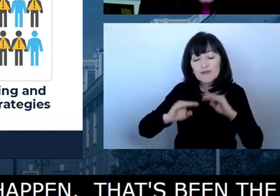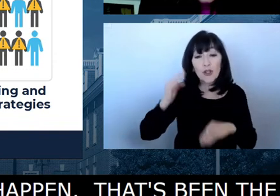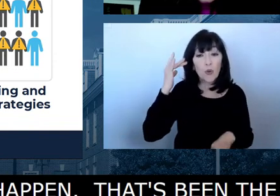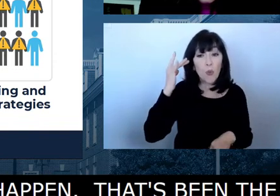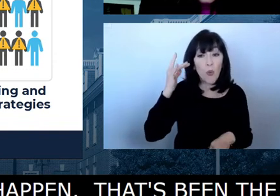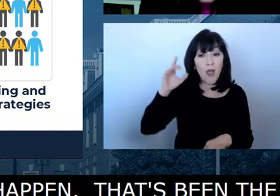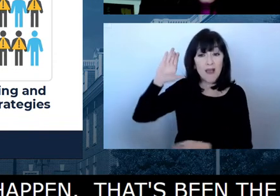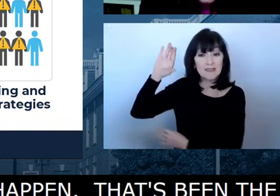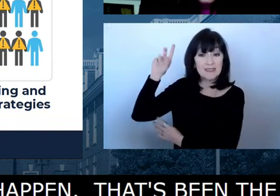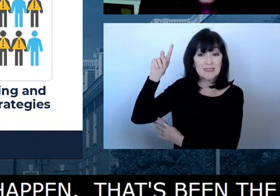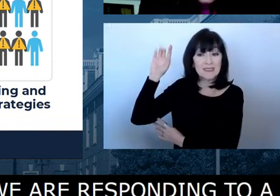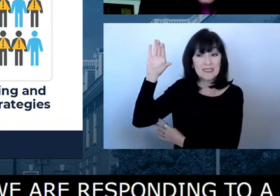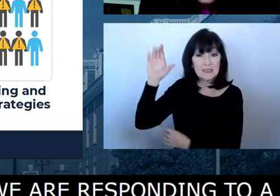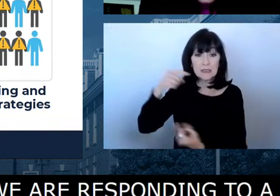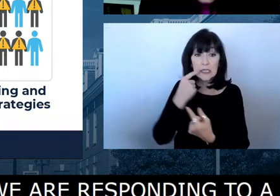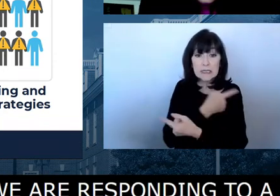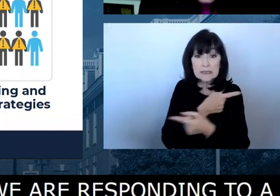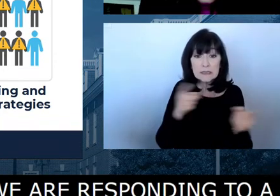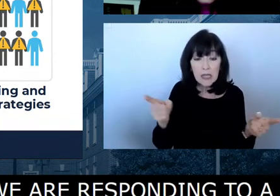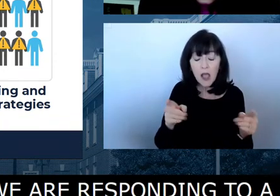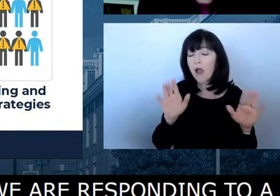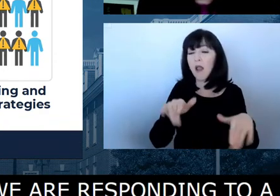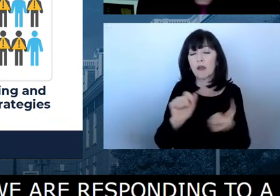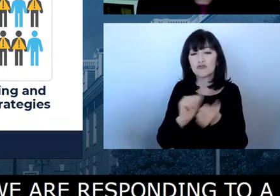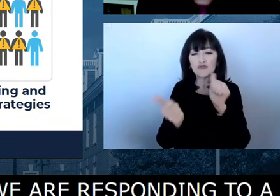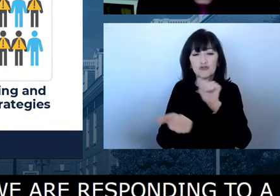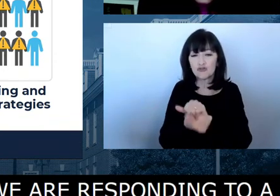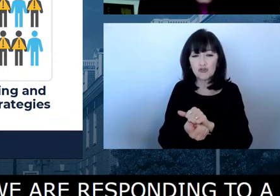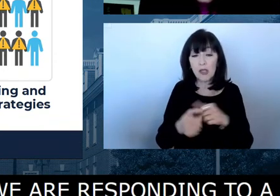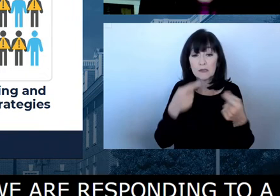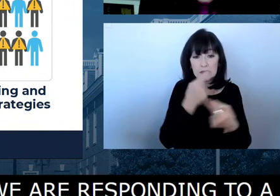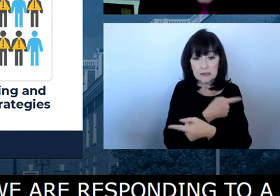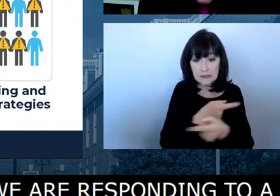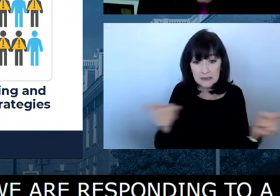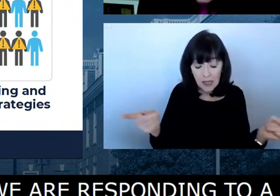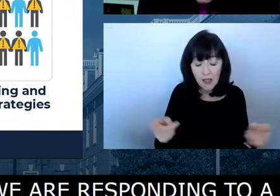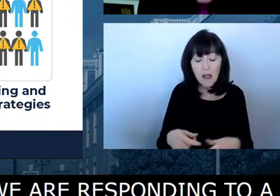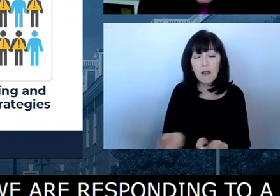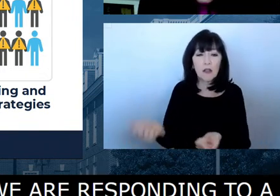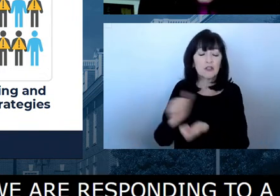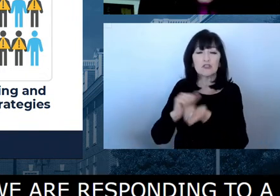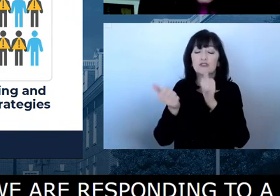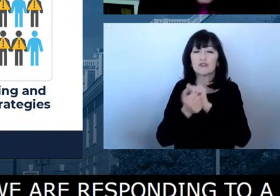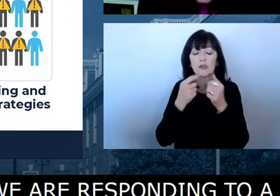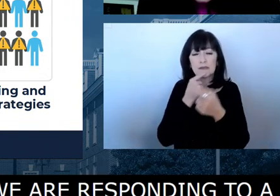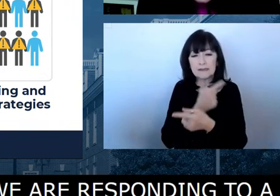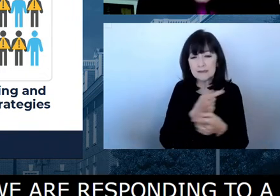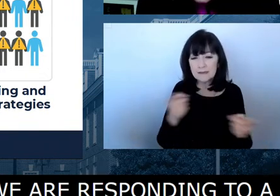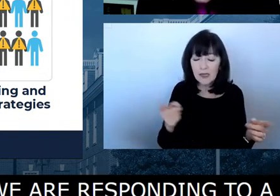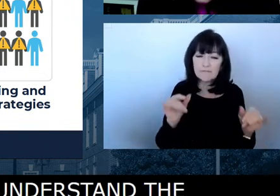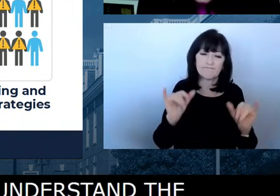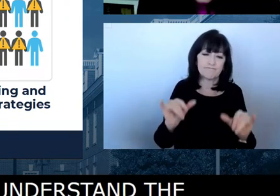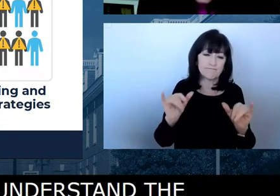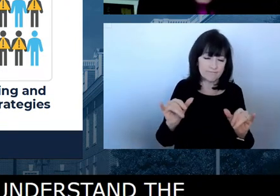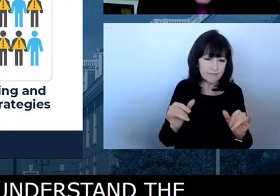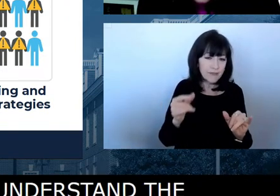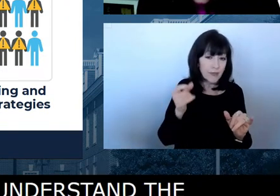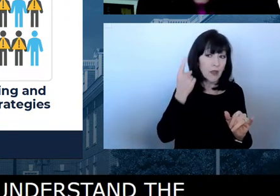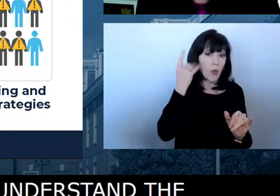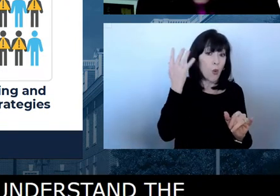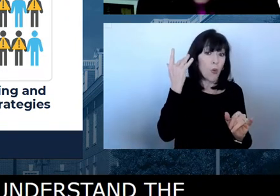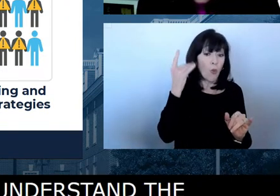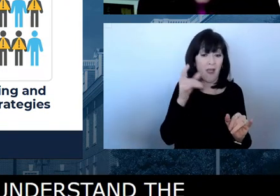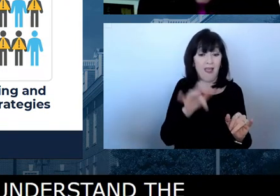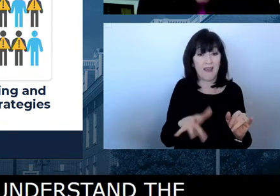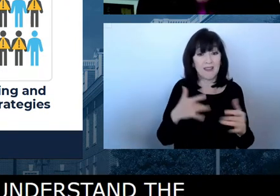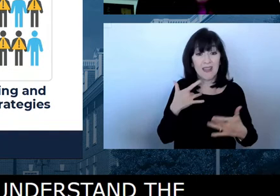adapting again to keep pace with a virus that keeps throwing us curveballs, um, and keeps surprising us, um, with every